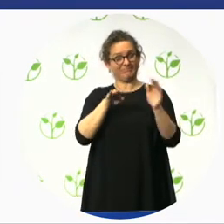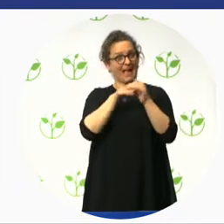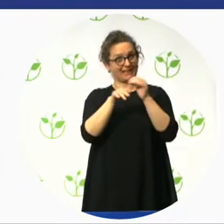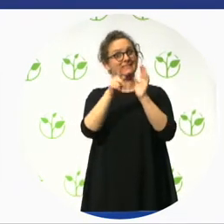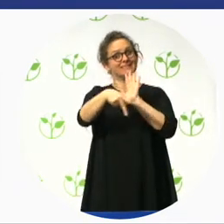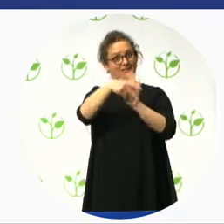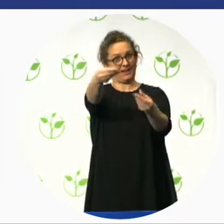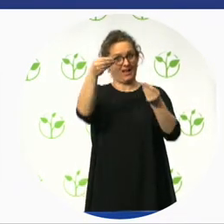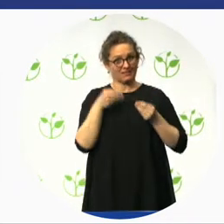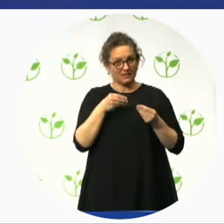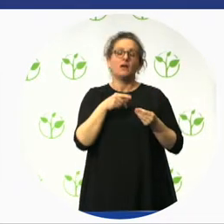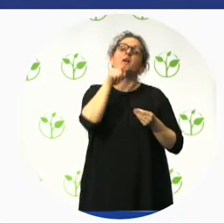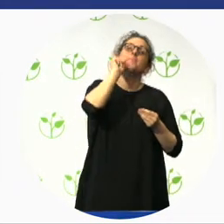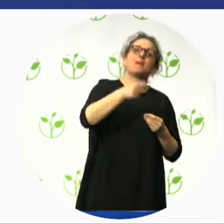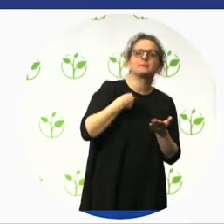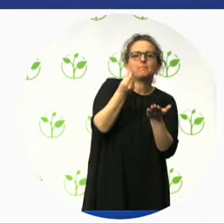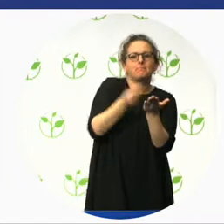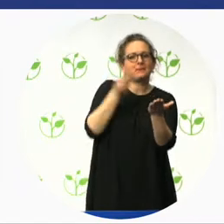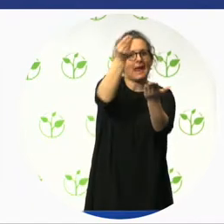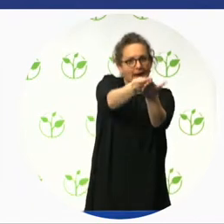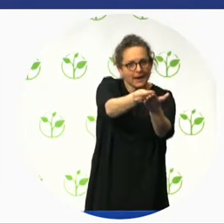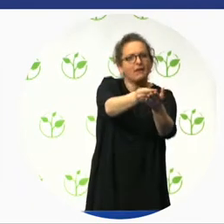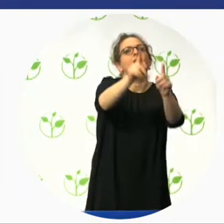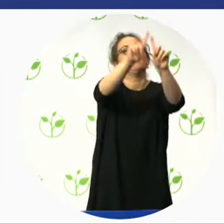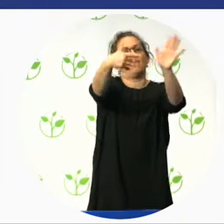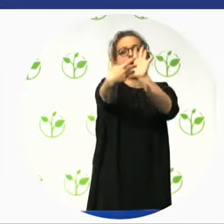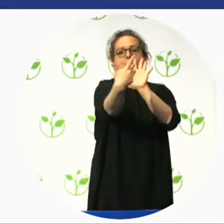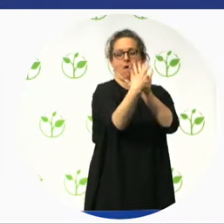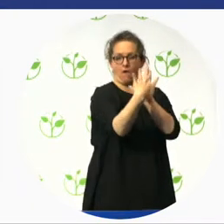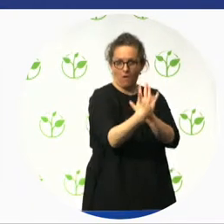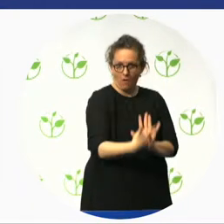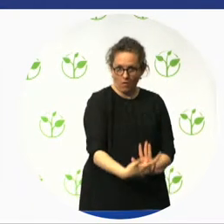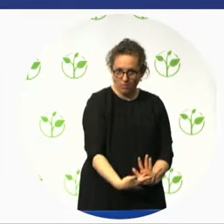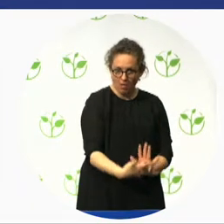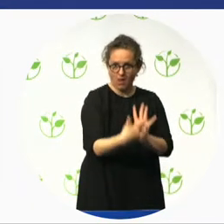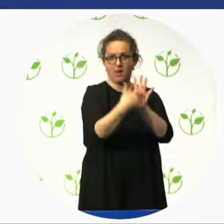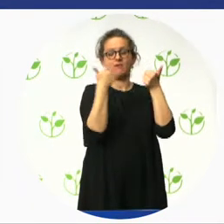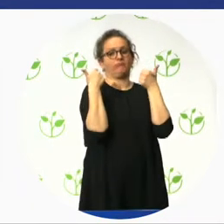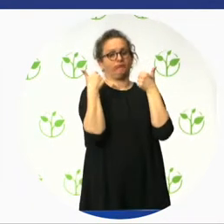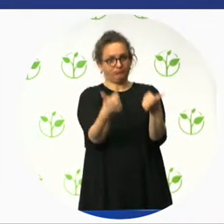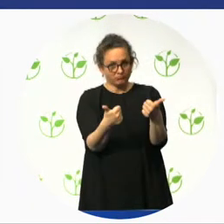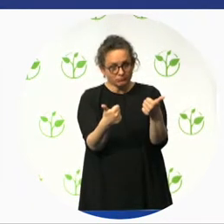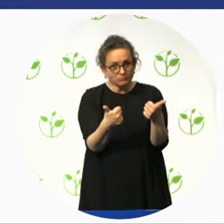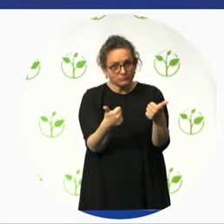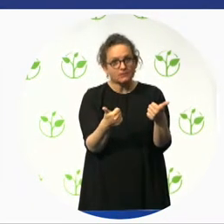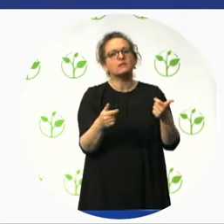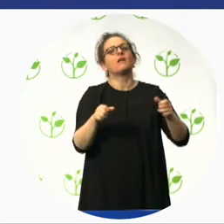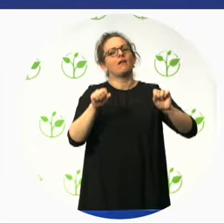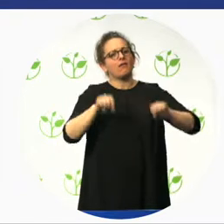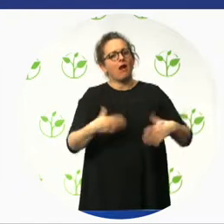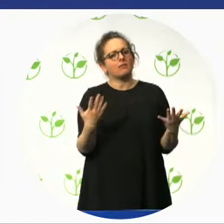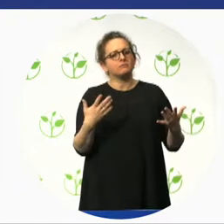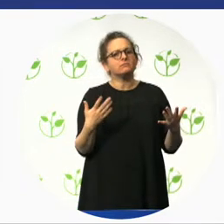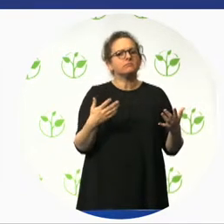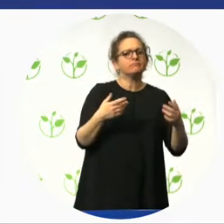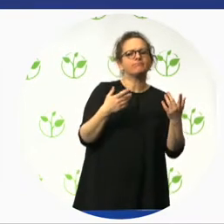tools. A key part of this is our trained assessors, and I'll touch upon this briefly, is that we've developed a course in